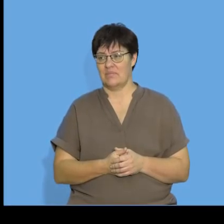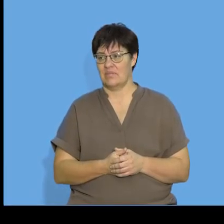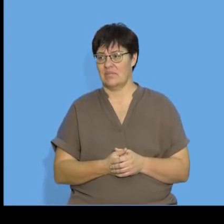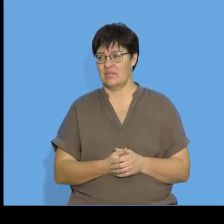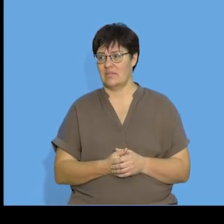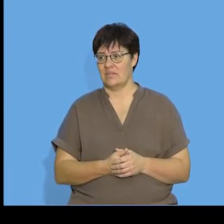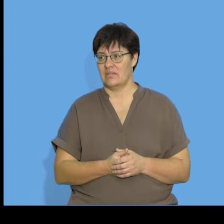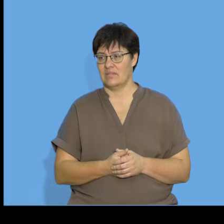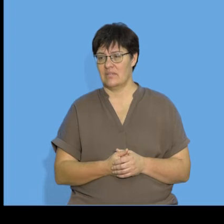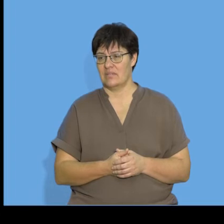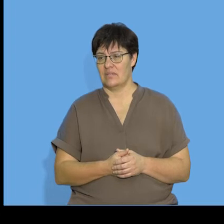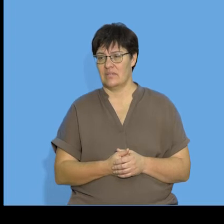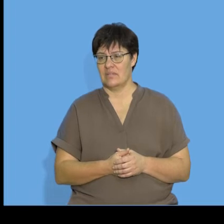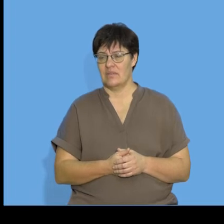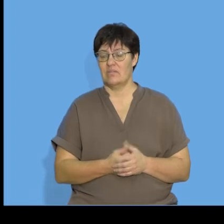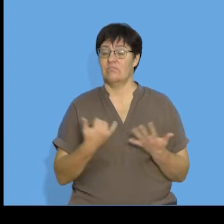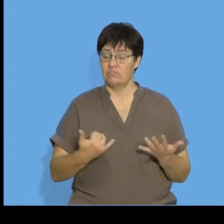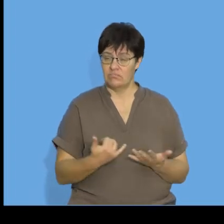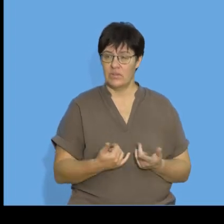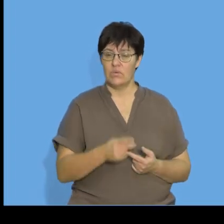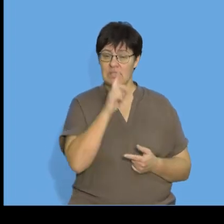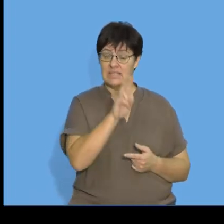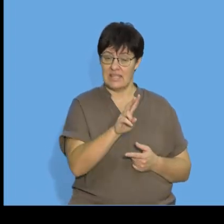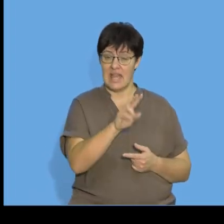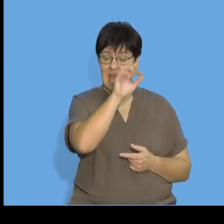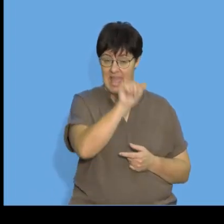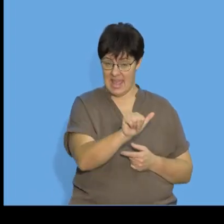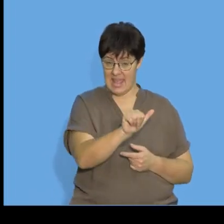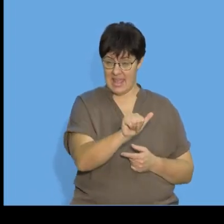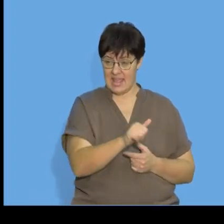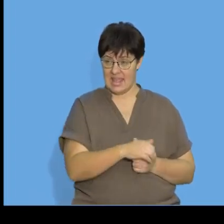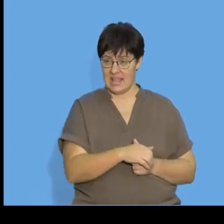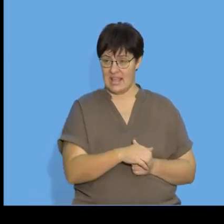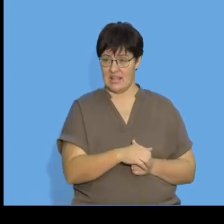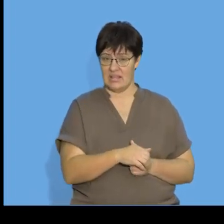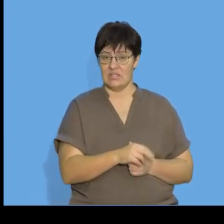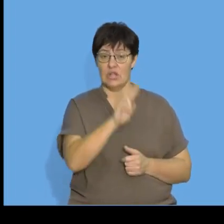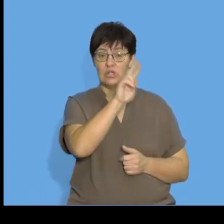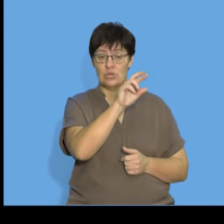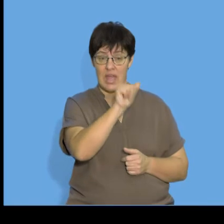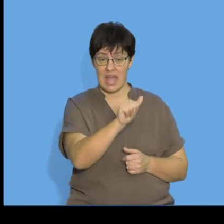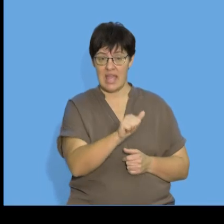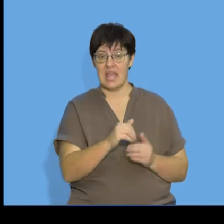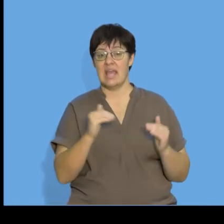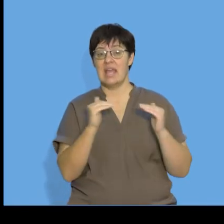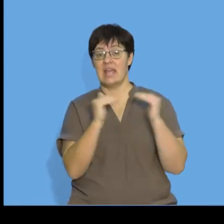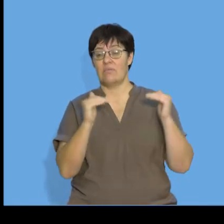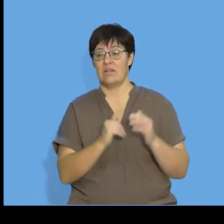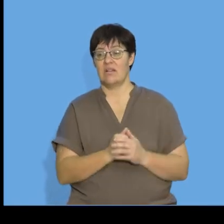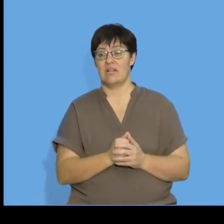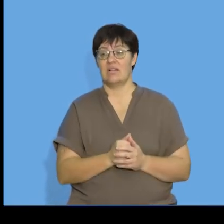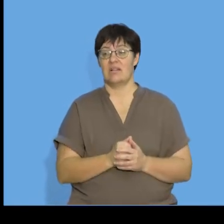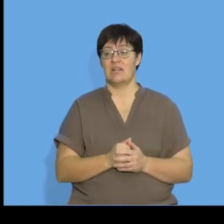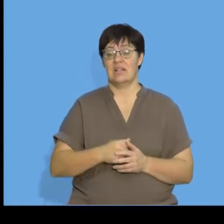see let's go to the next slide that a or we said the 2 a was equal to